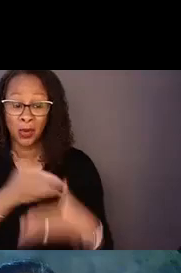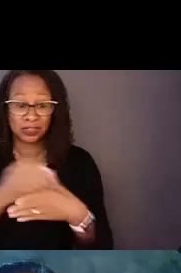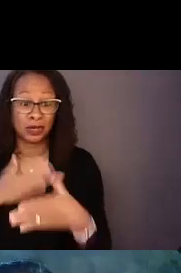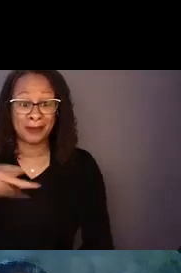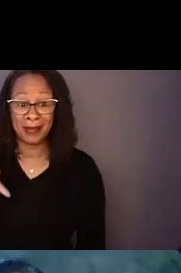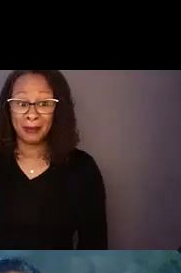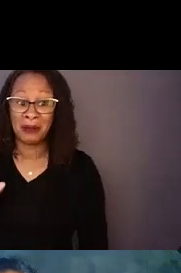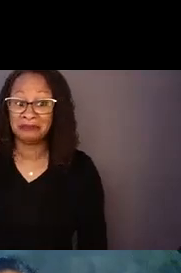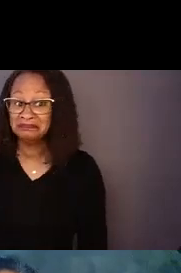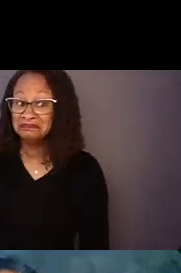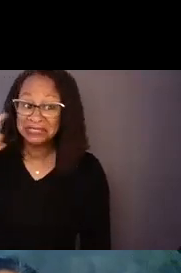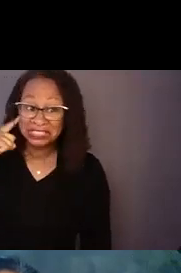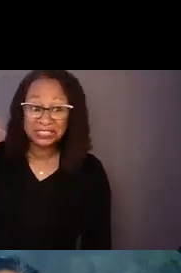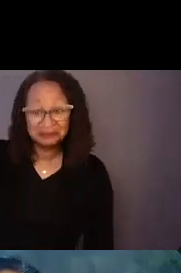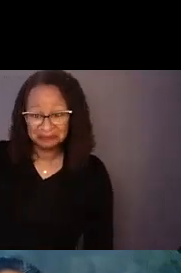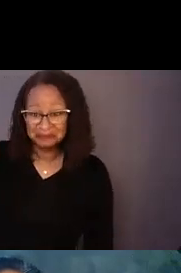as well.